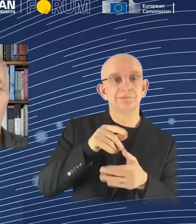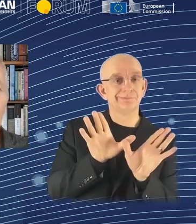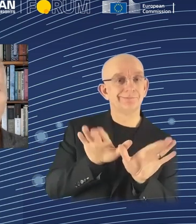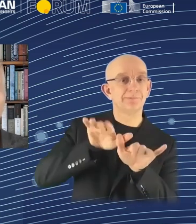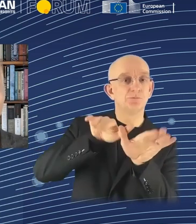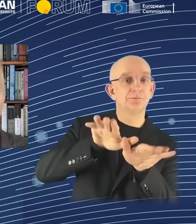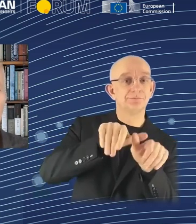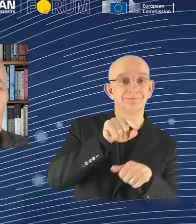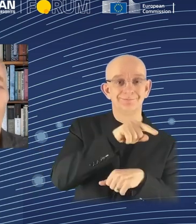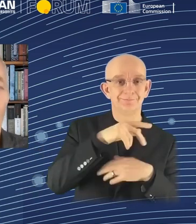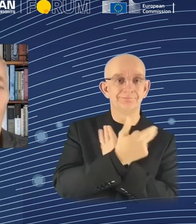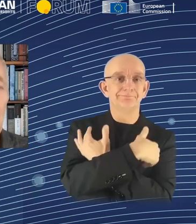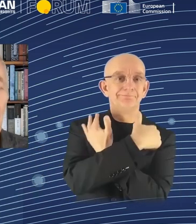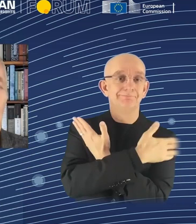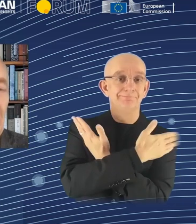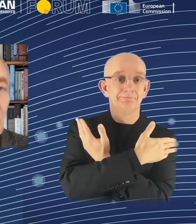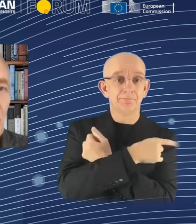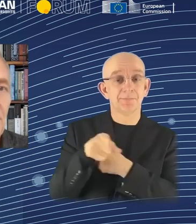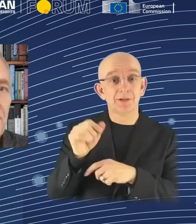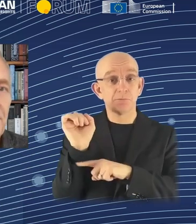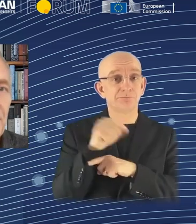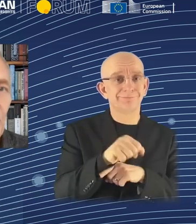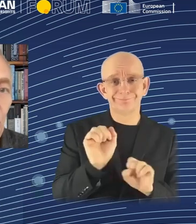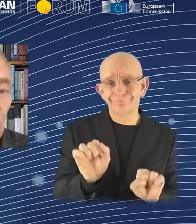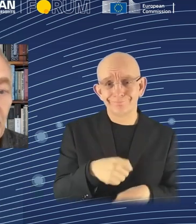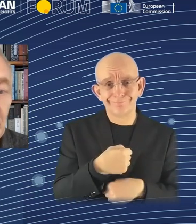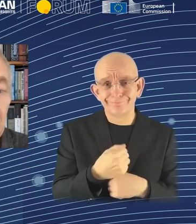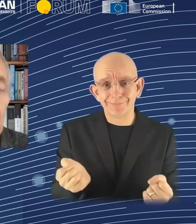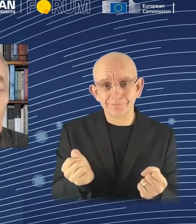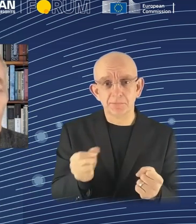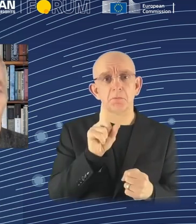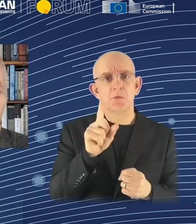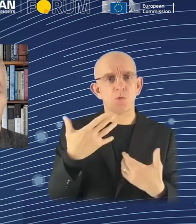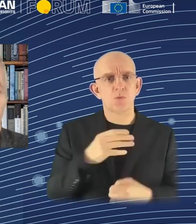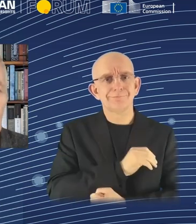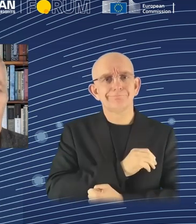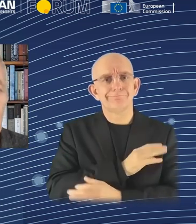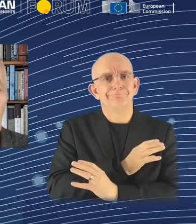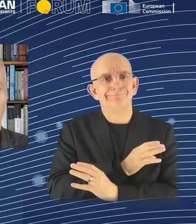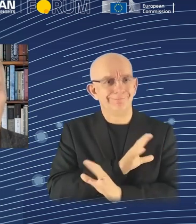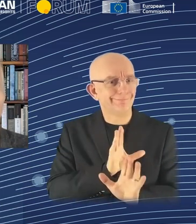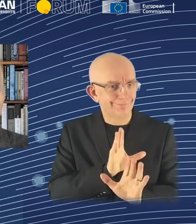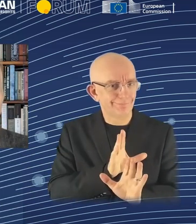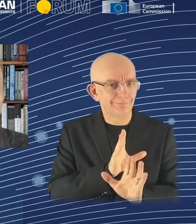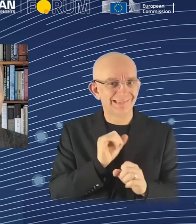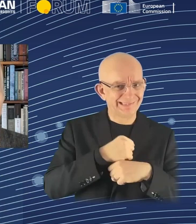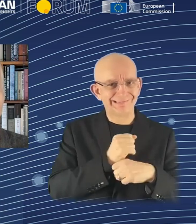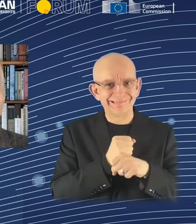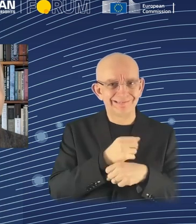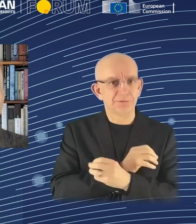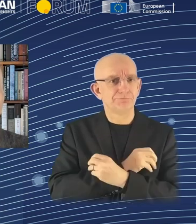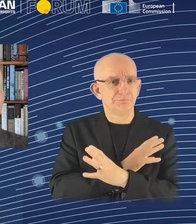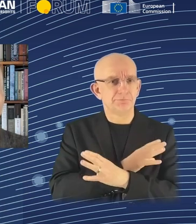challenge of AI, we are wrestling with an angel. Or is it a devil? The UK AI